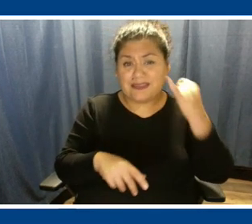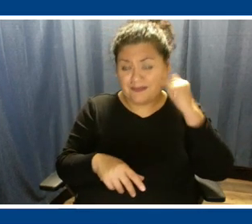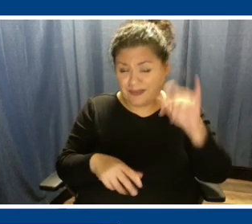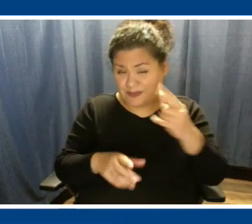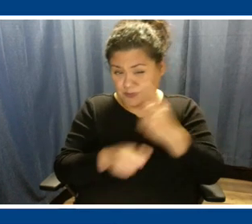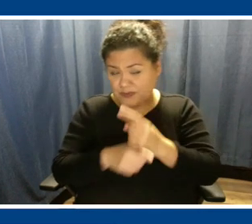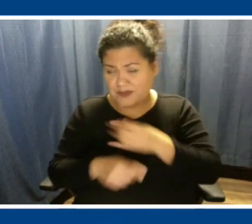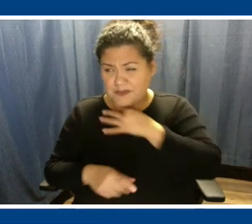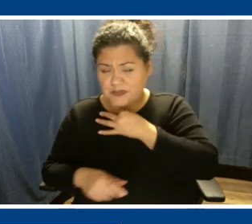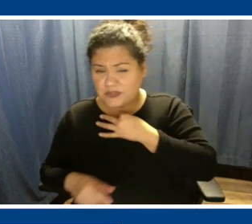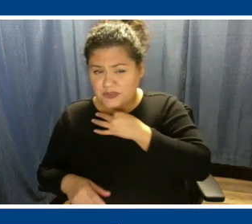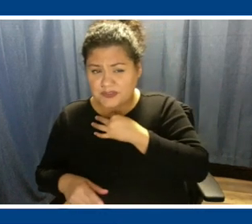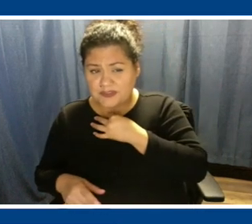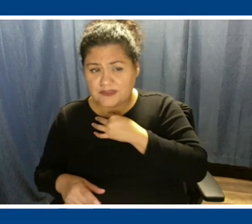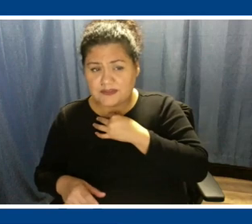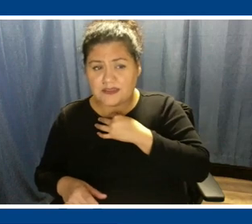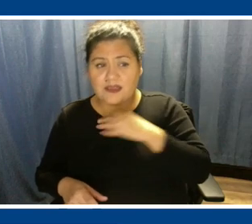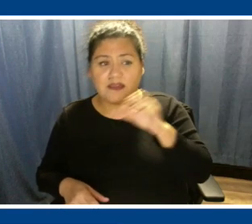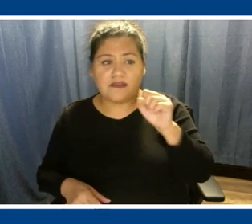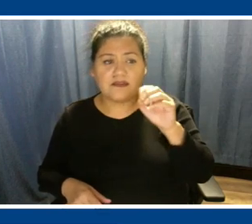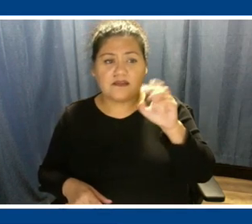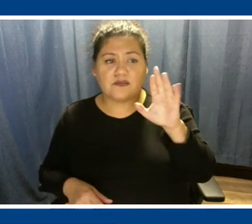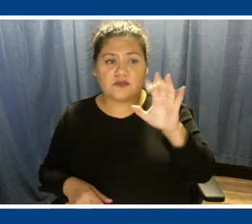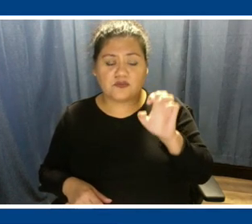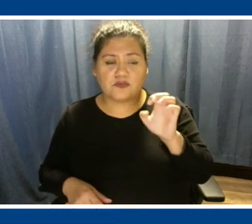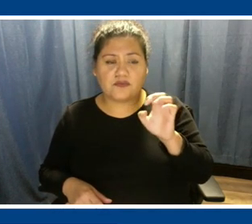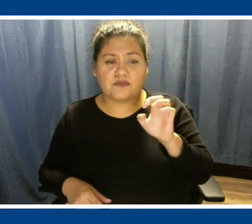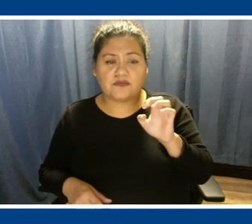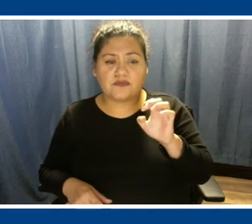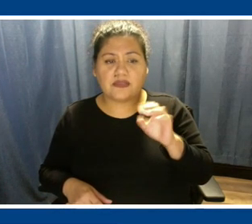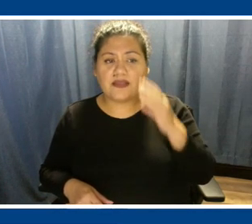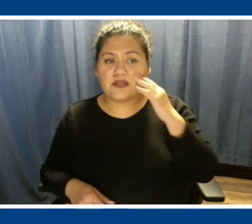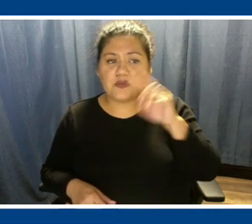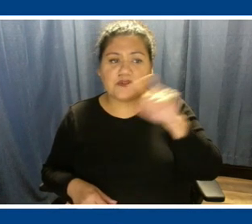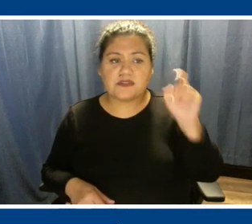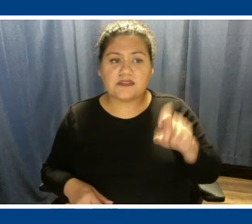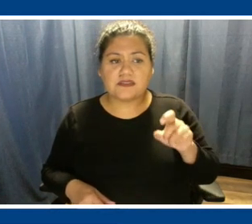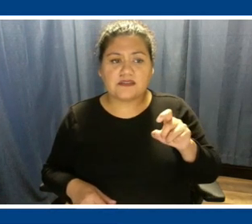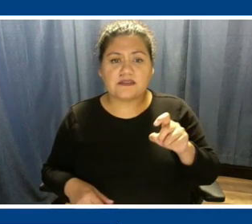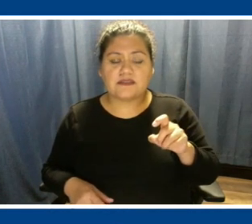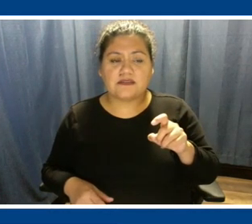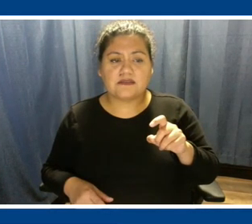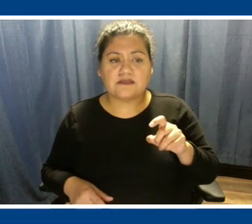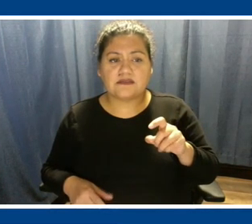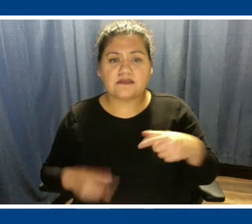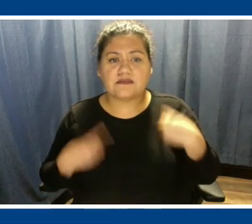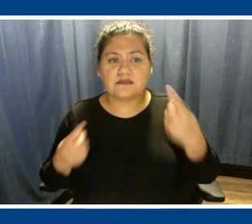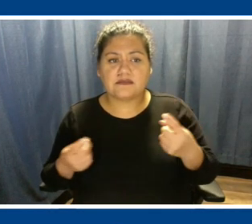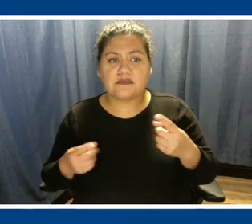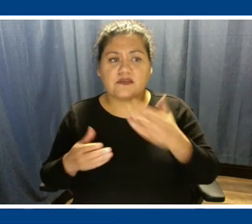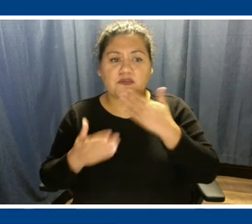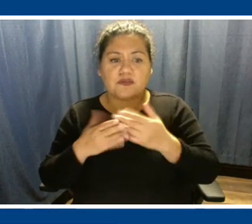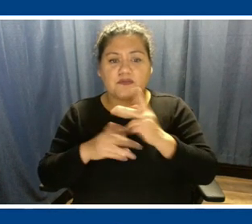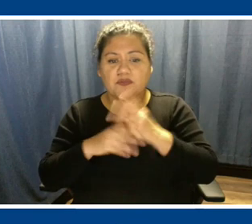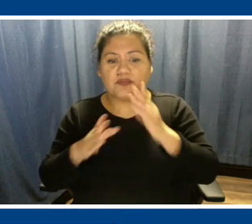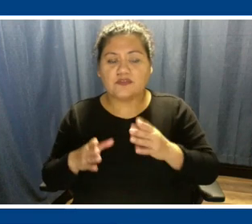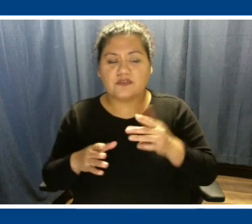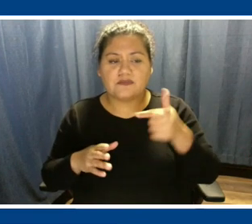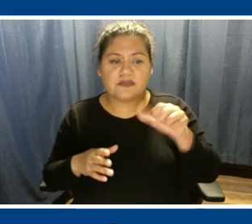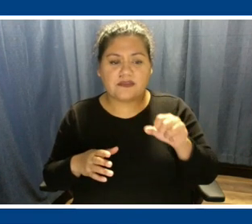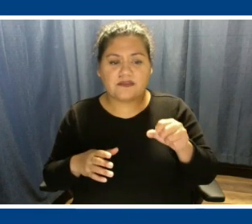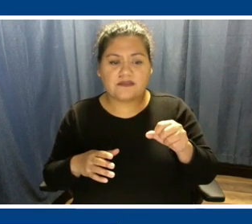on the source of that natural gas. I know Texas has been a pretty good producer of gas for a couple of decades and I'm